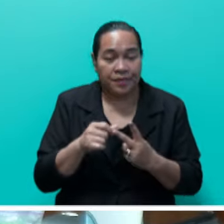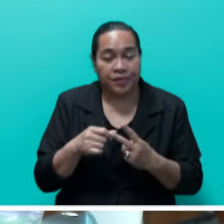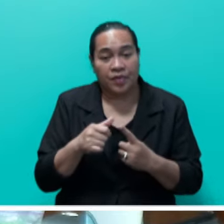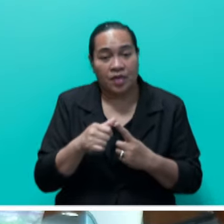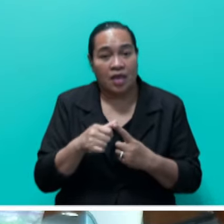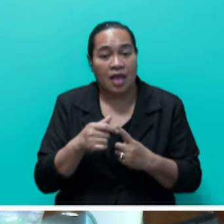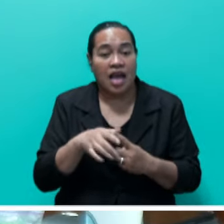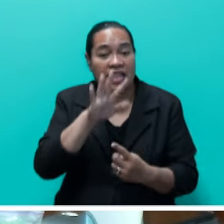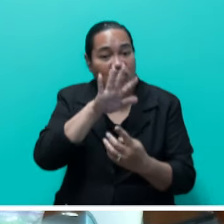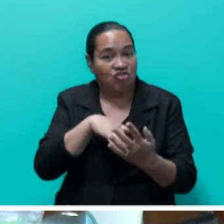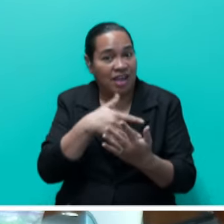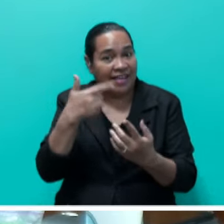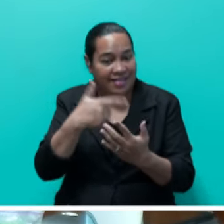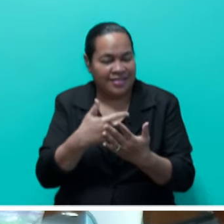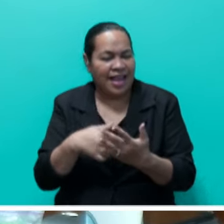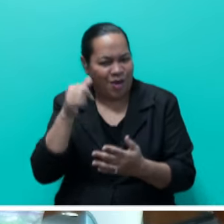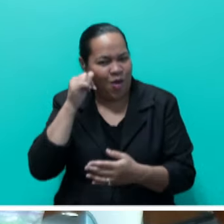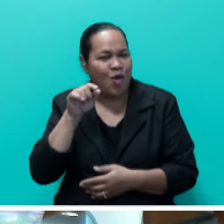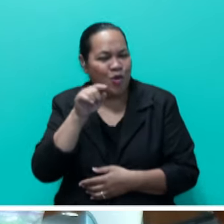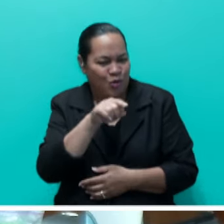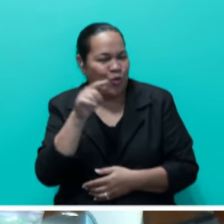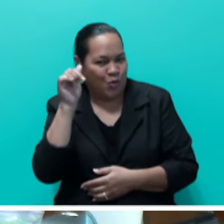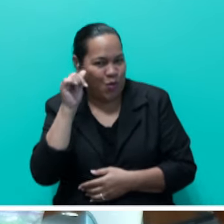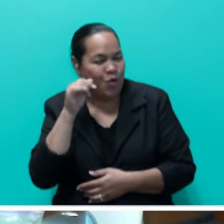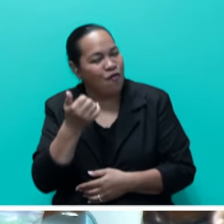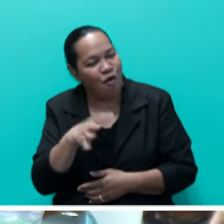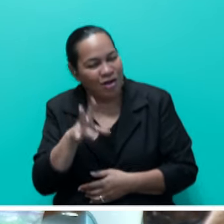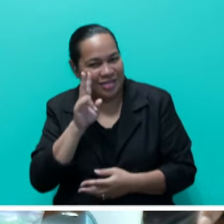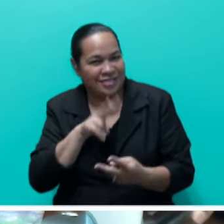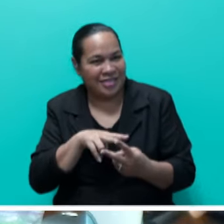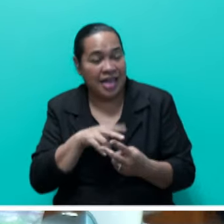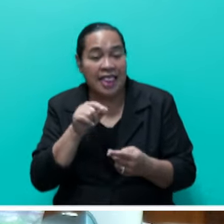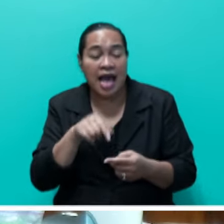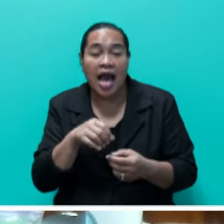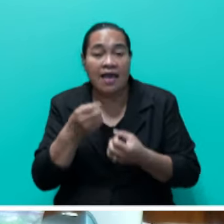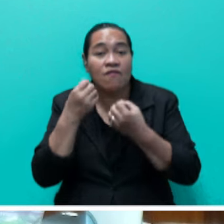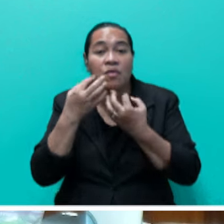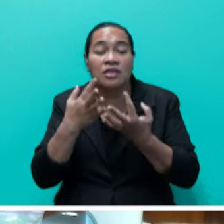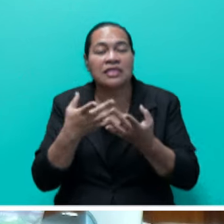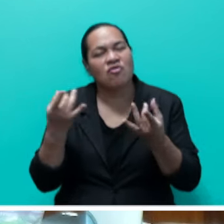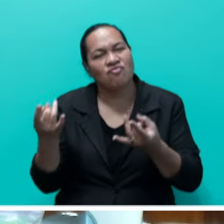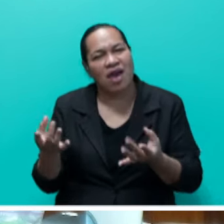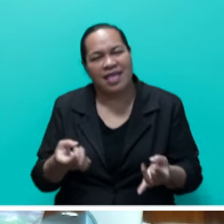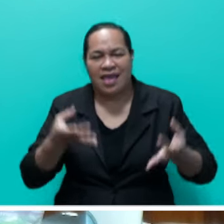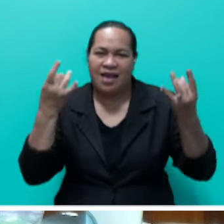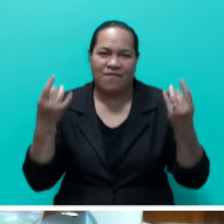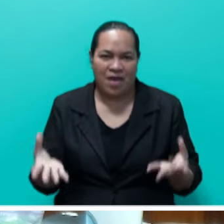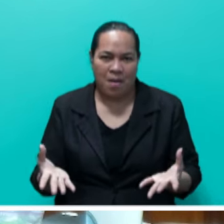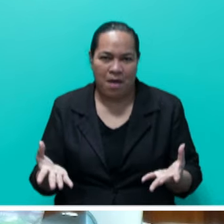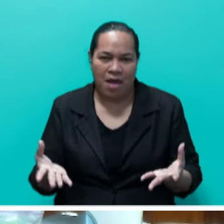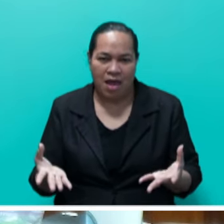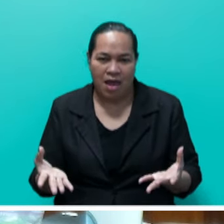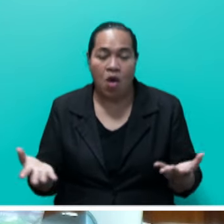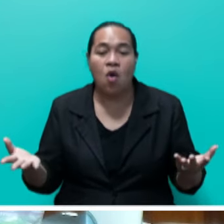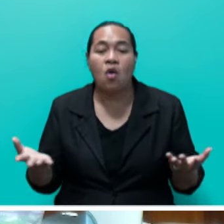Kirpa would know and would have already seen. This information, Mr. Speaker, is readily available on